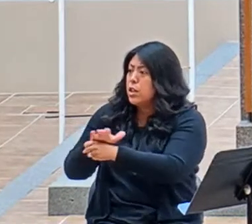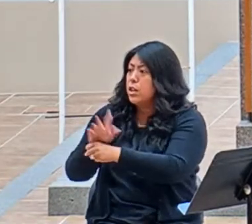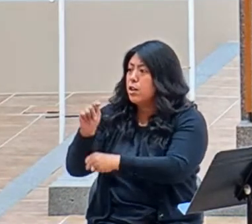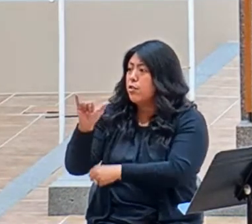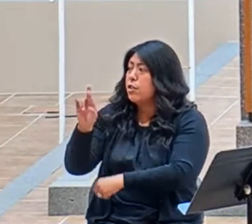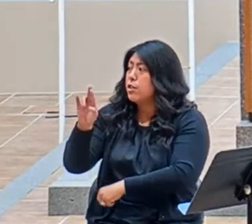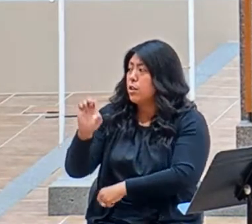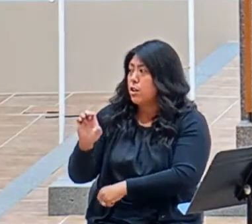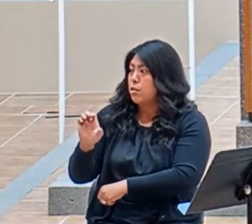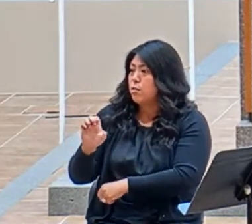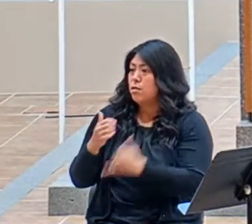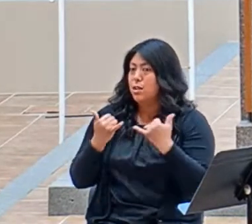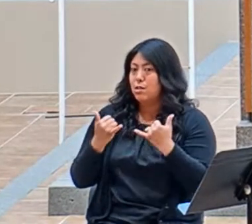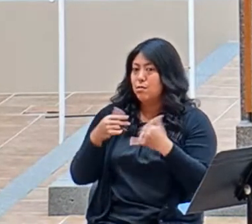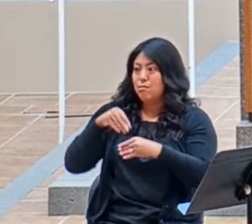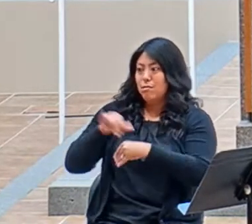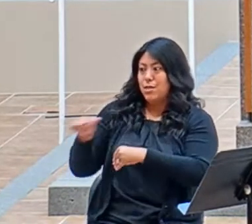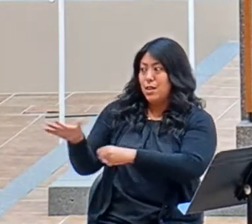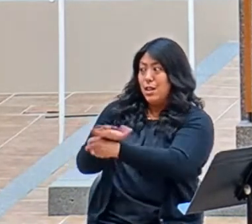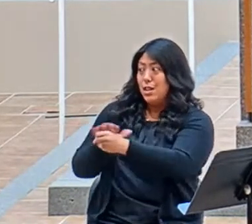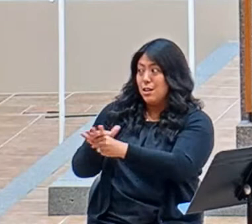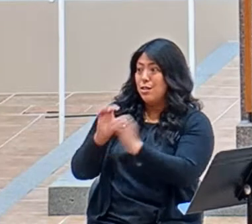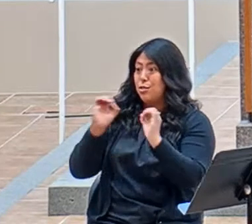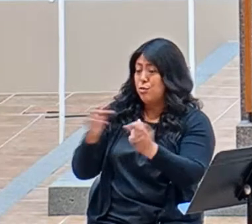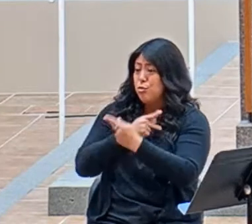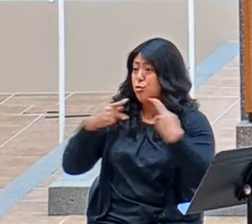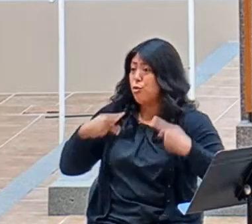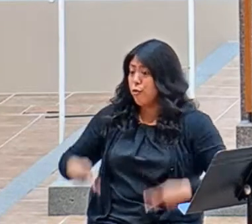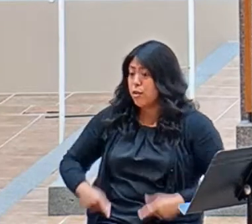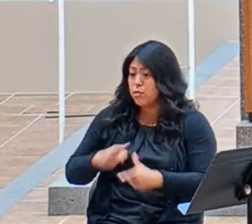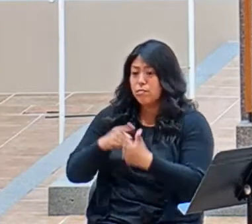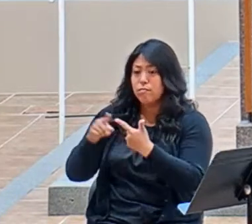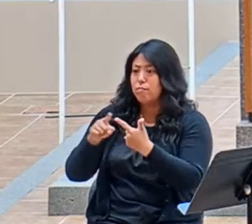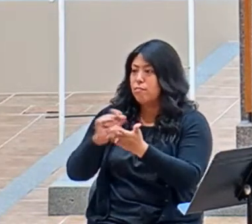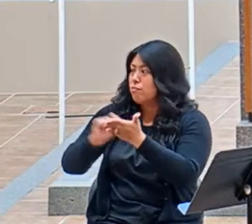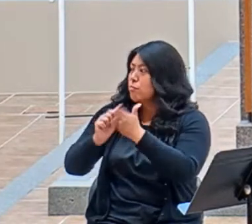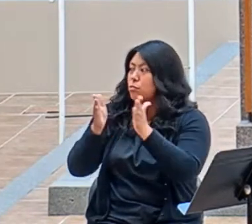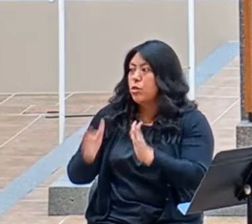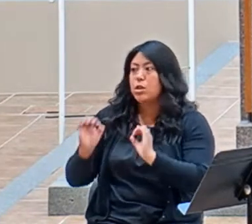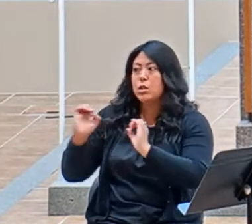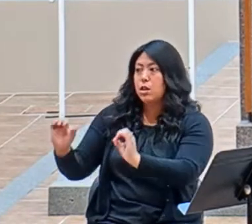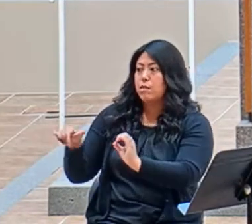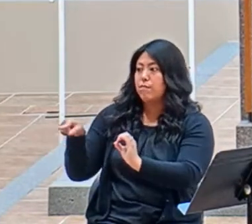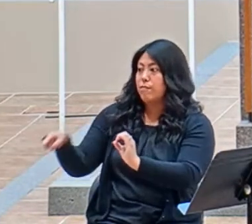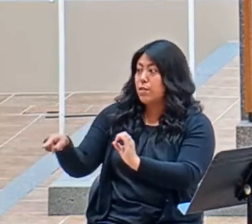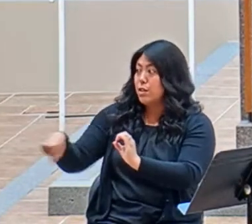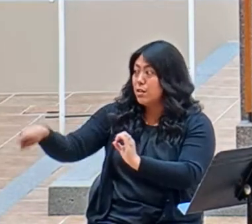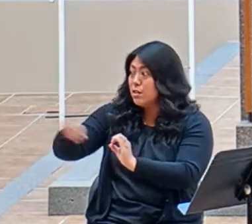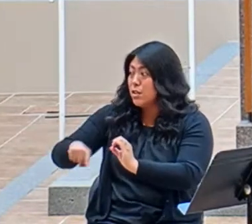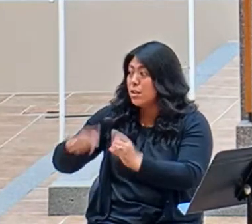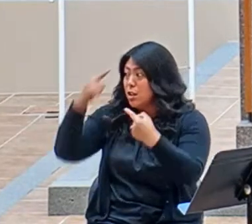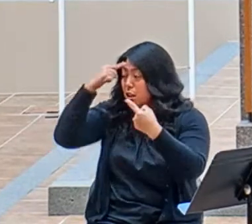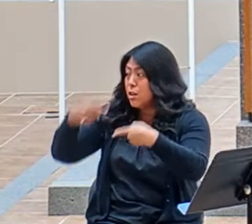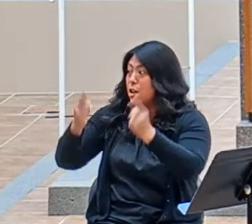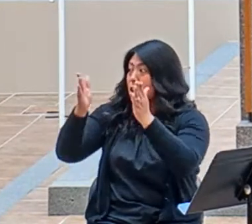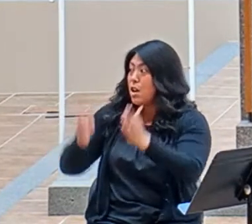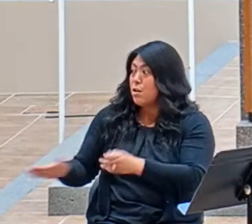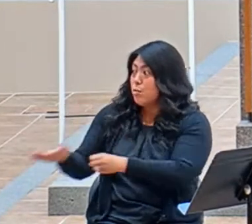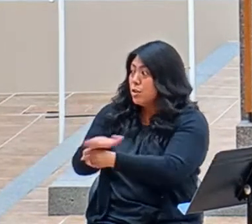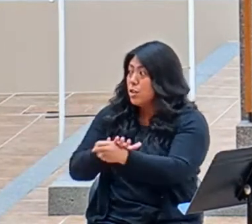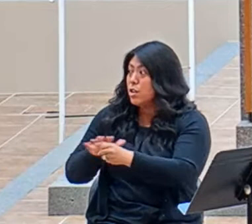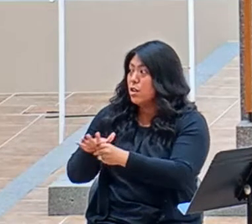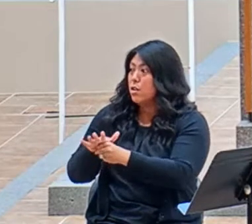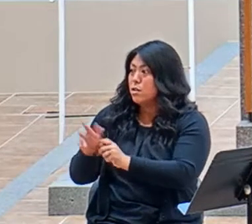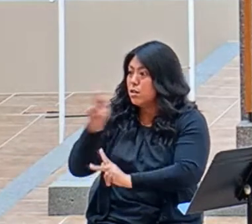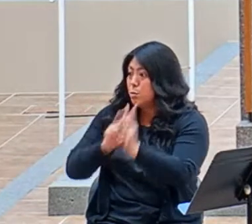Pharisees in that region, or scribes. That is enemy territory. That is a land of